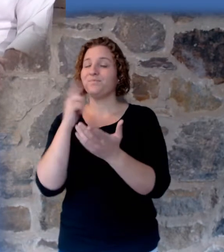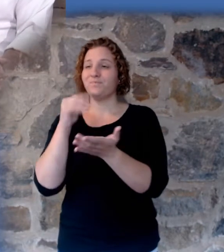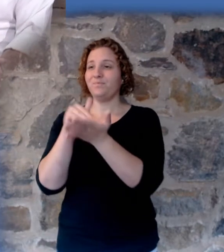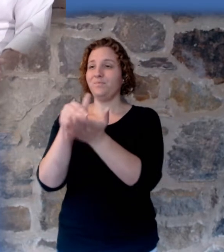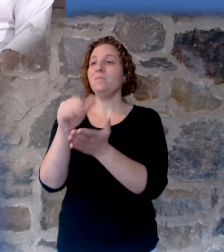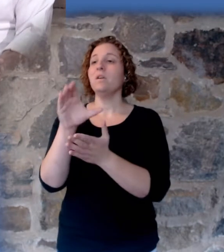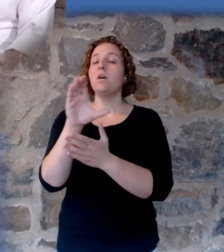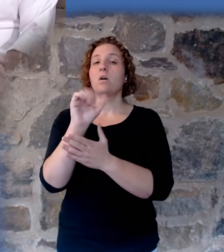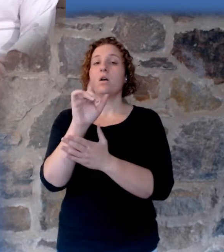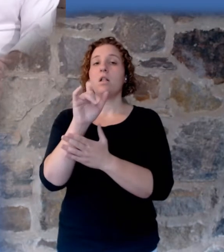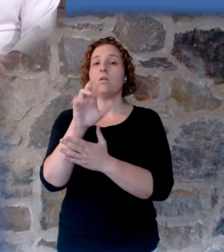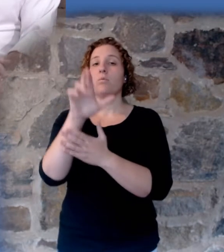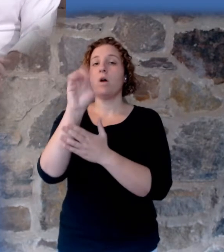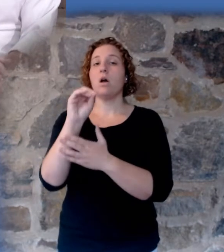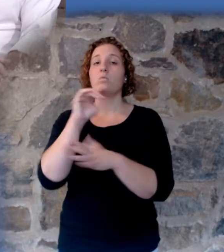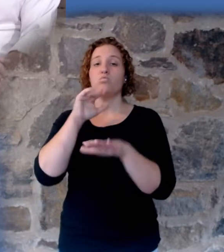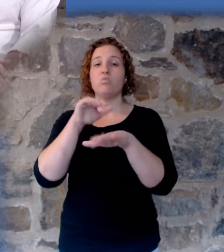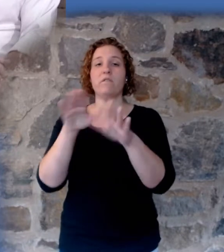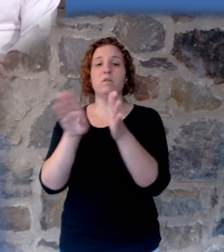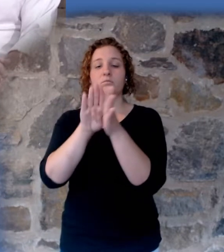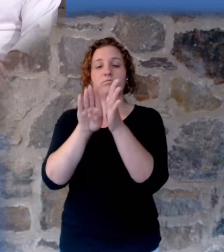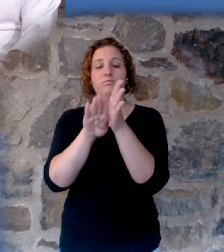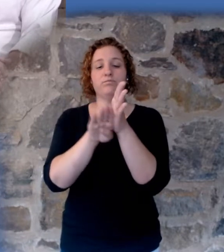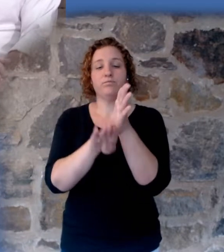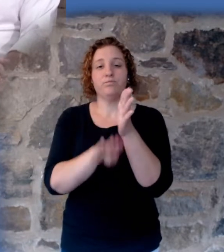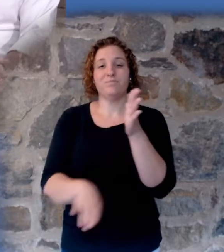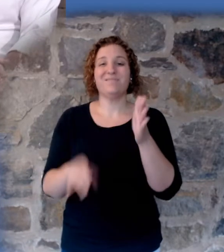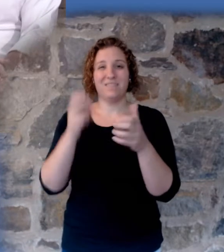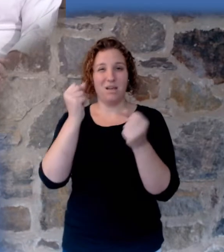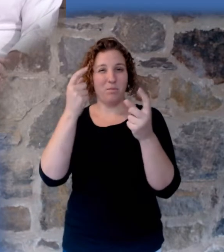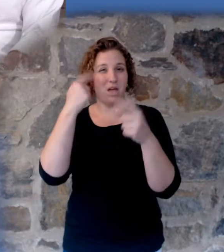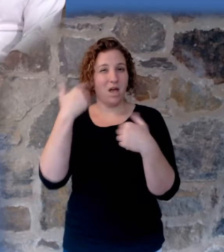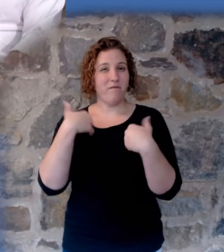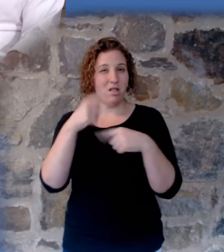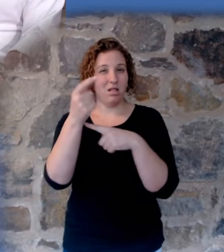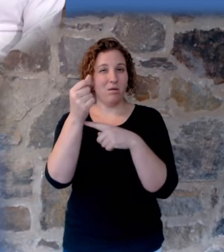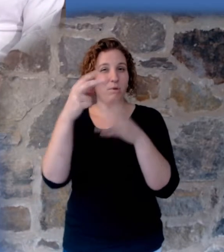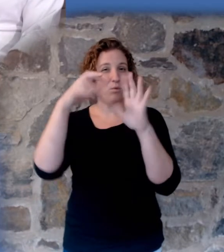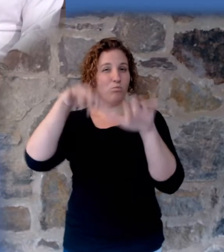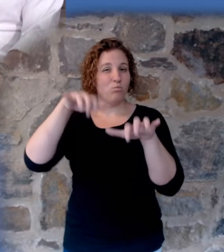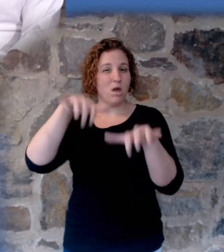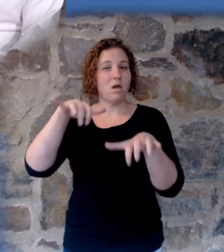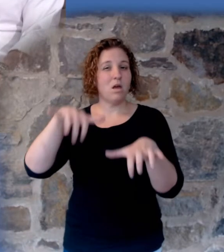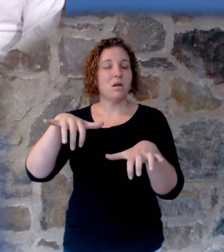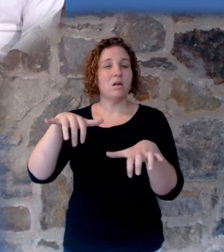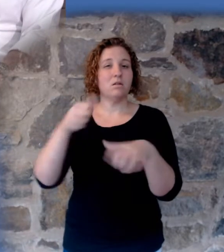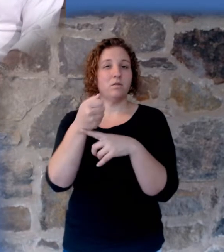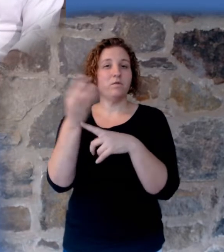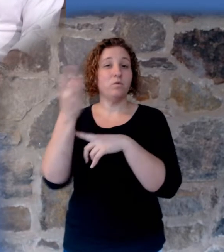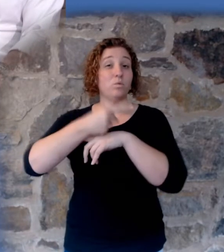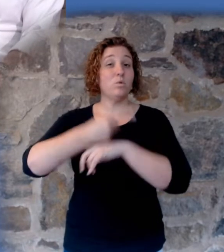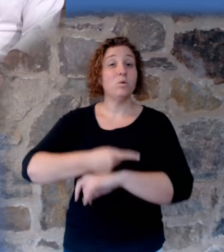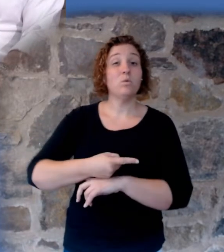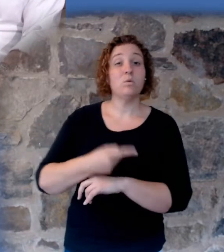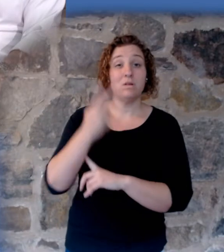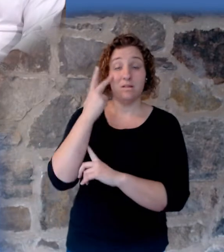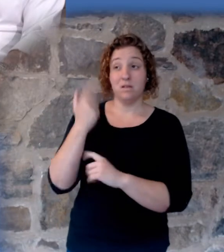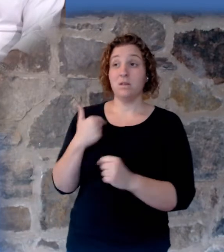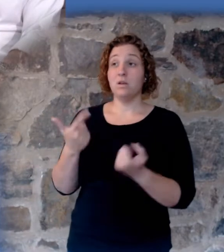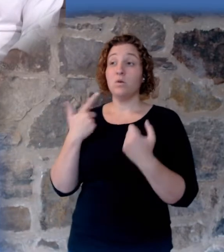from solid rock. How many of you got a little rain over the last few days? Anybody here done some gardening or earthwork?